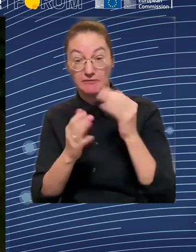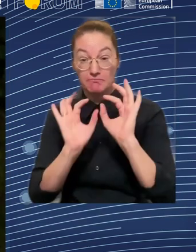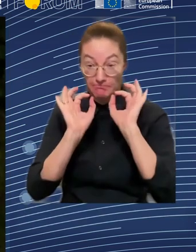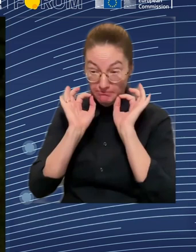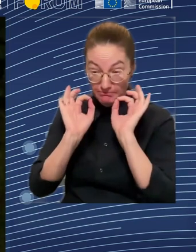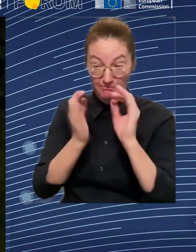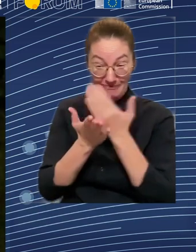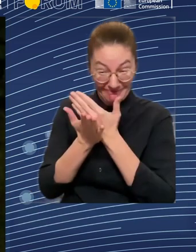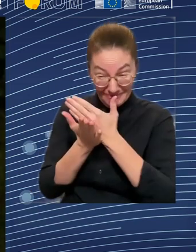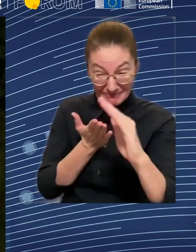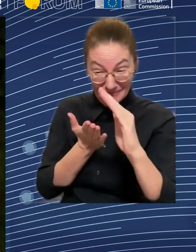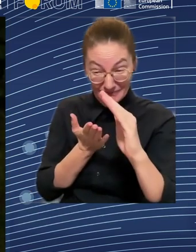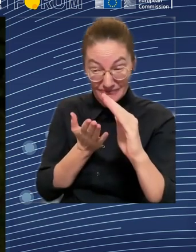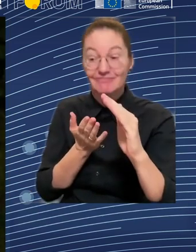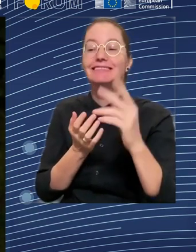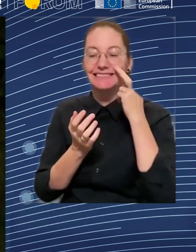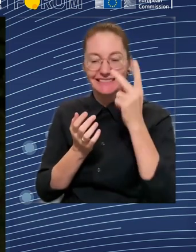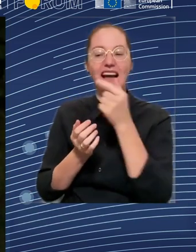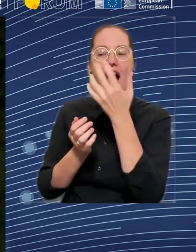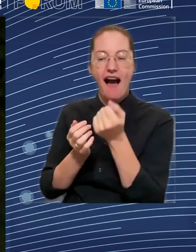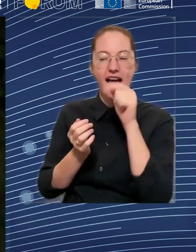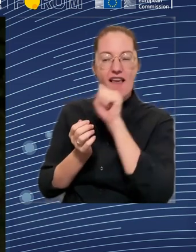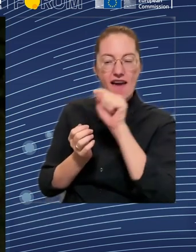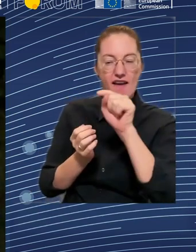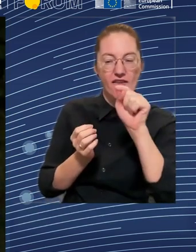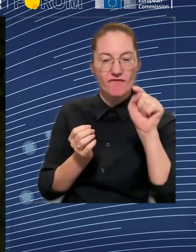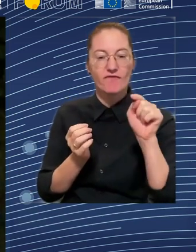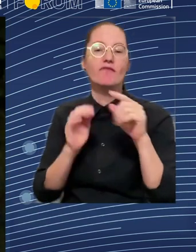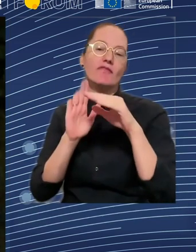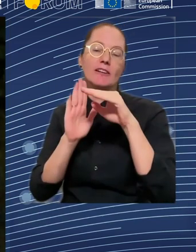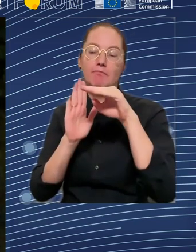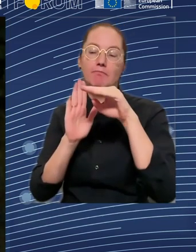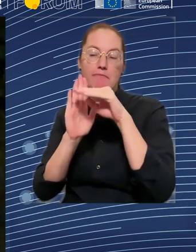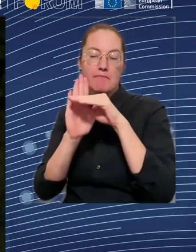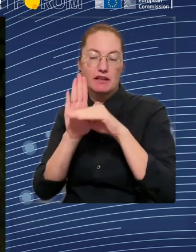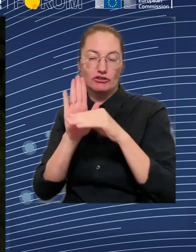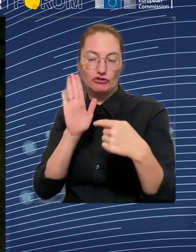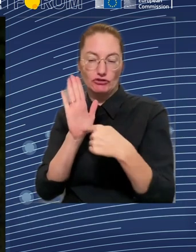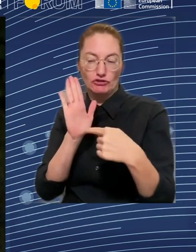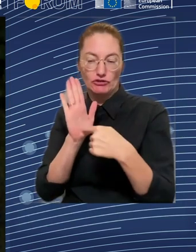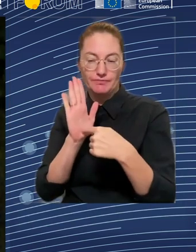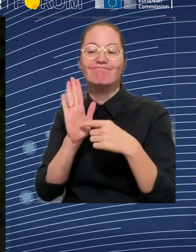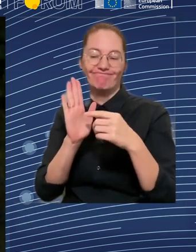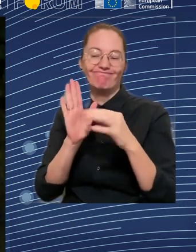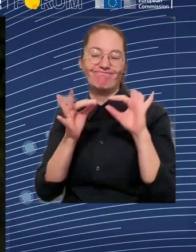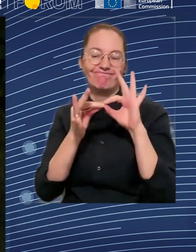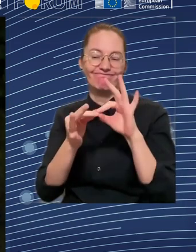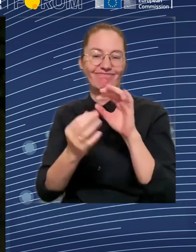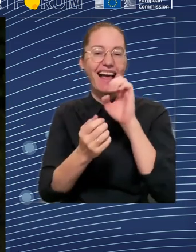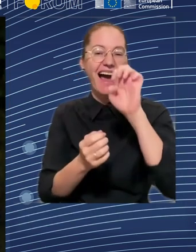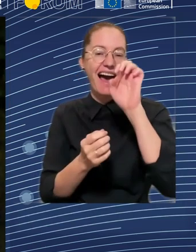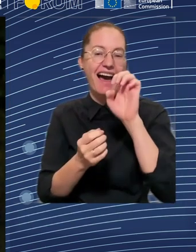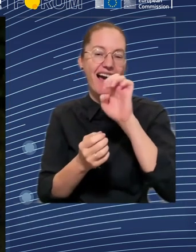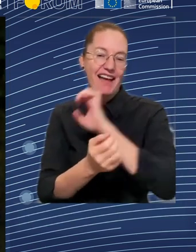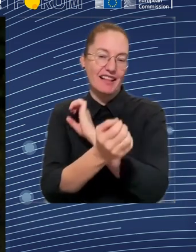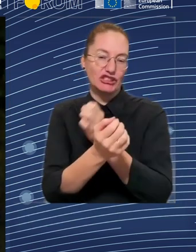they don't give the right incentives for changing our consumption in a much more climate-neutral